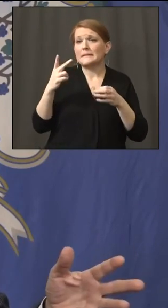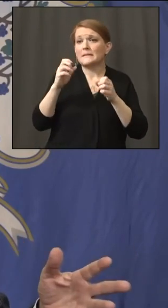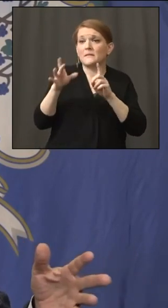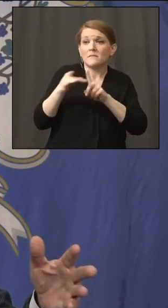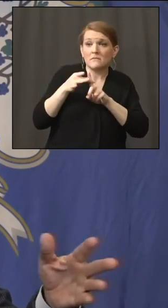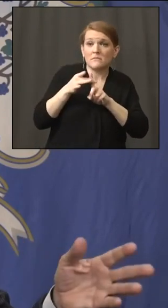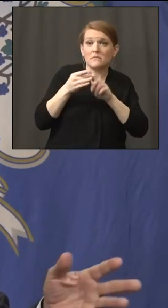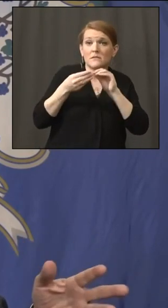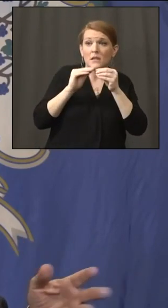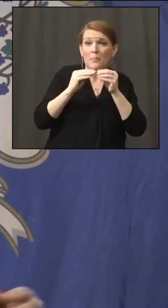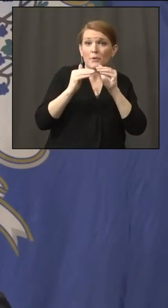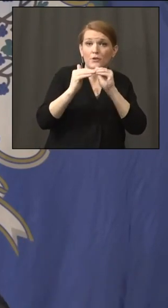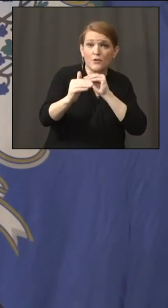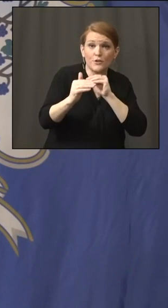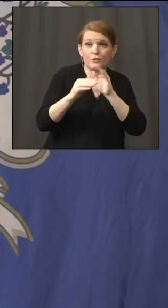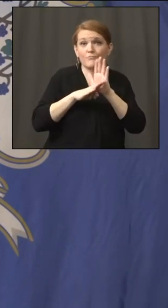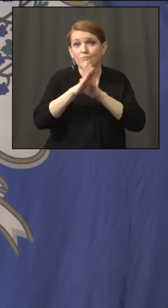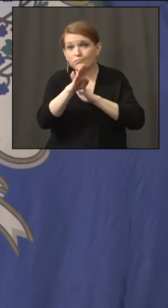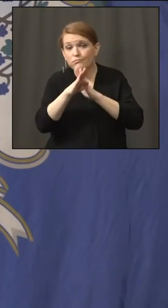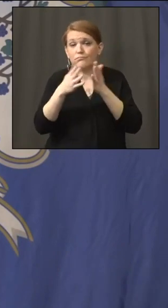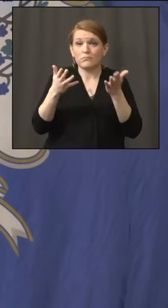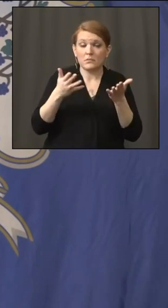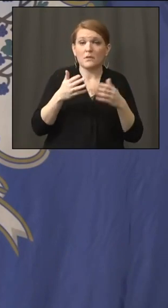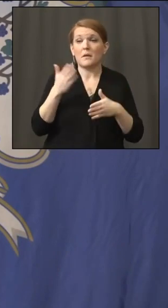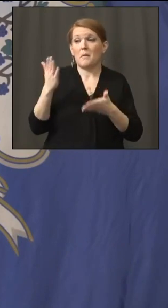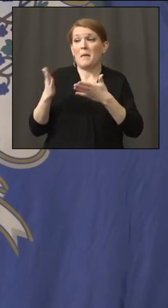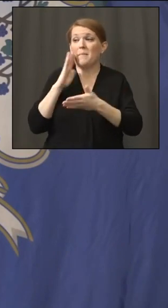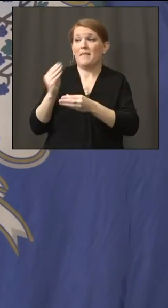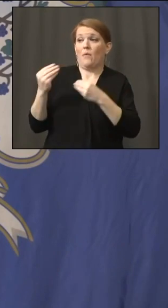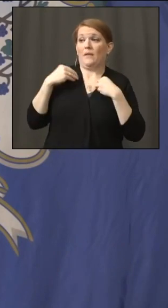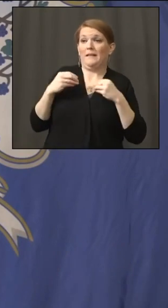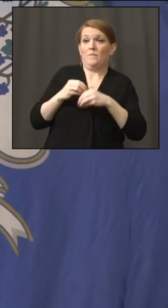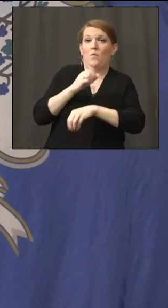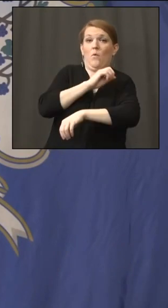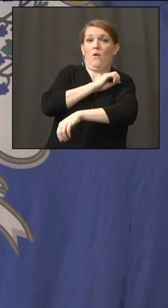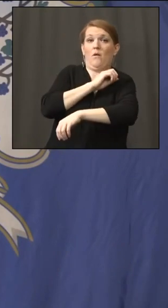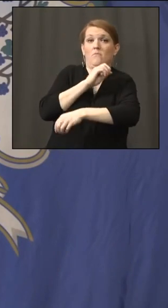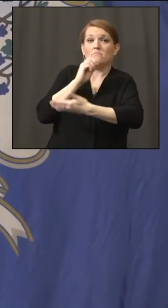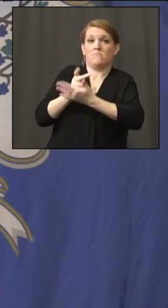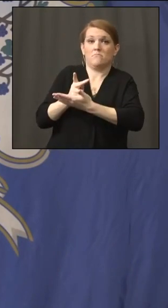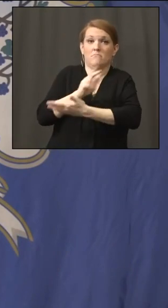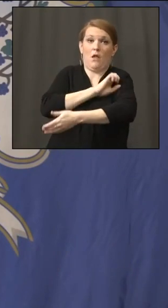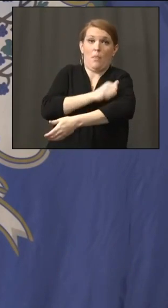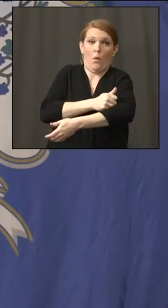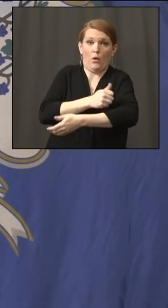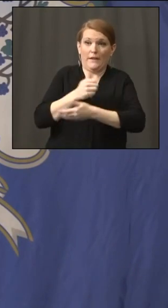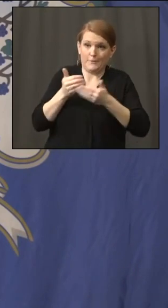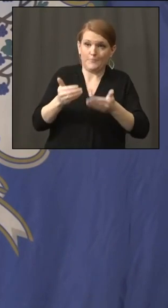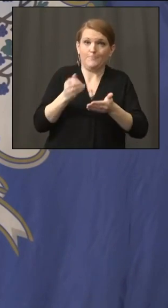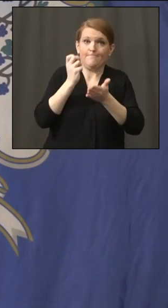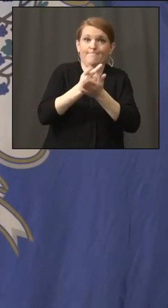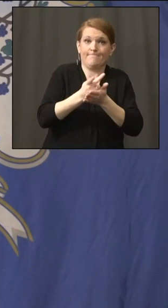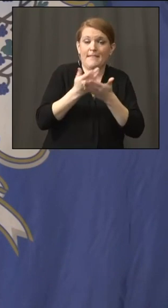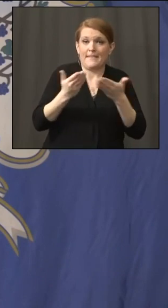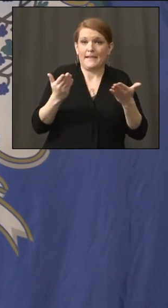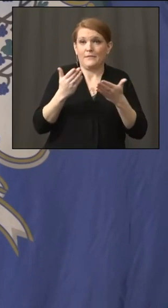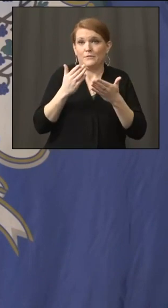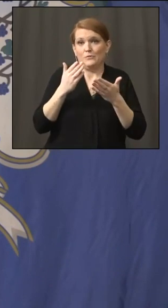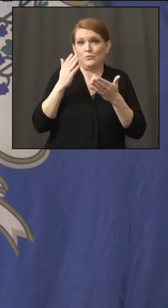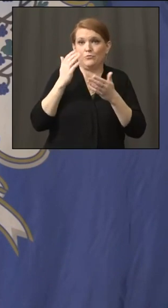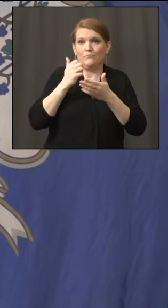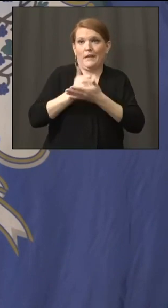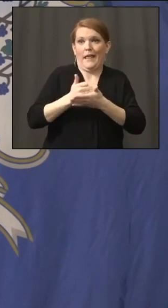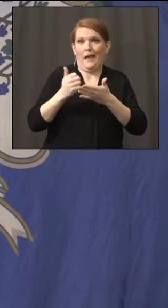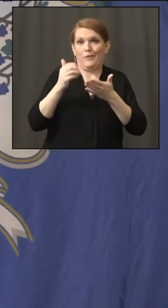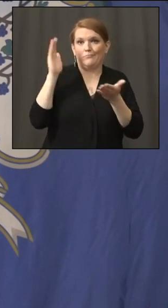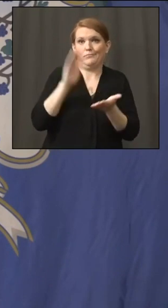little more executive authority to help us power through COVID a little bit longer. I think that'll be probably priority, you know,